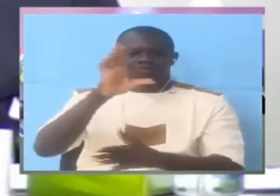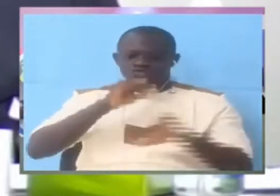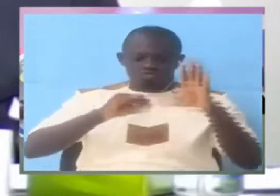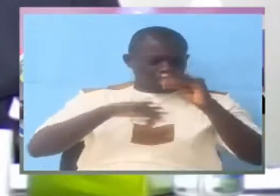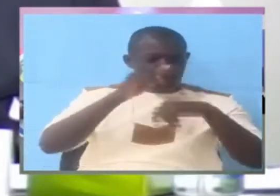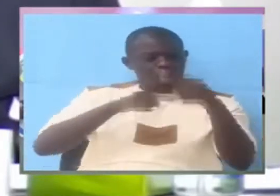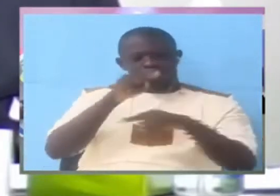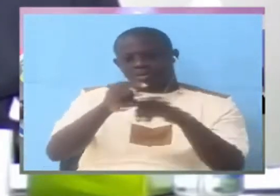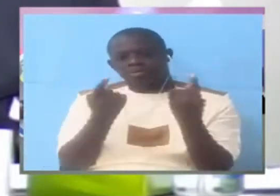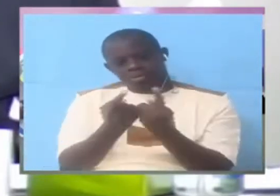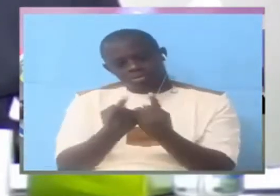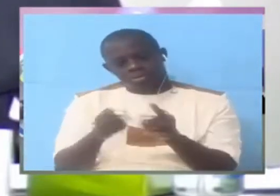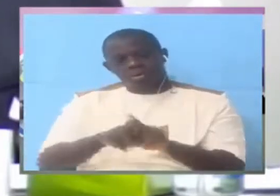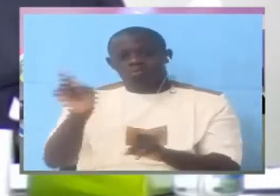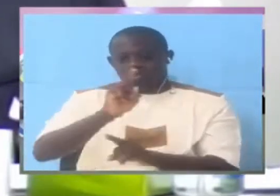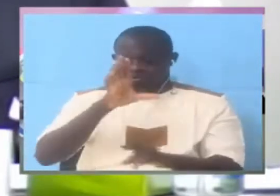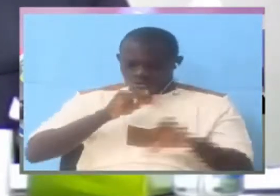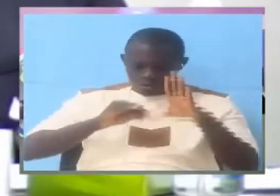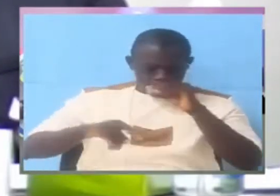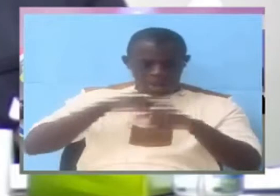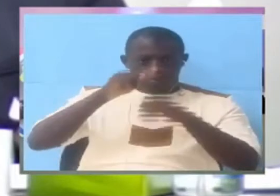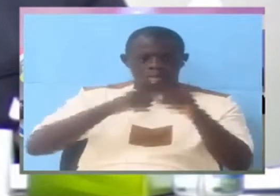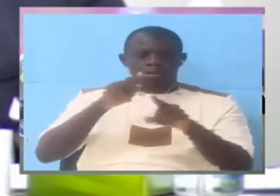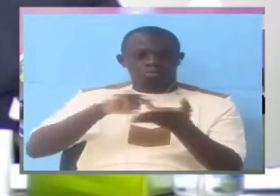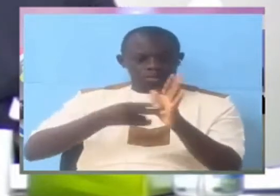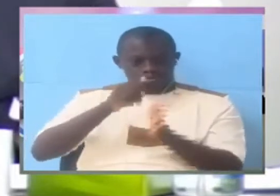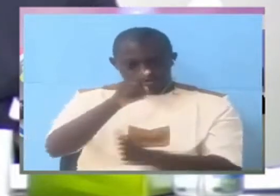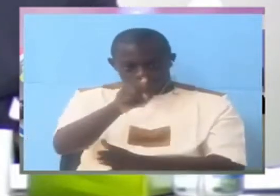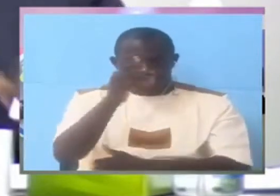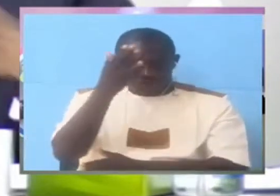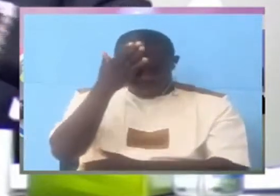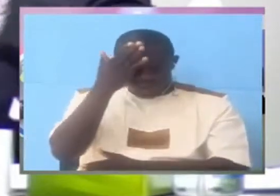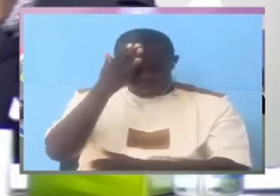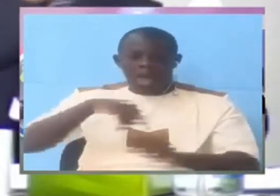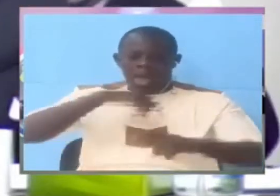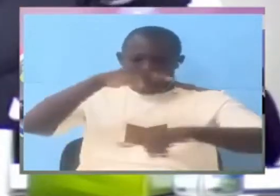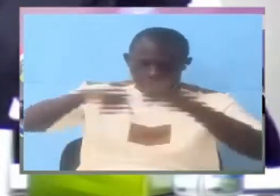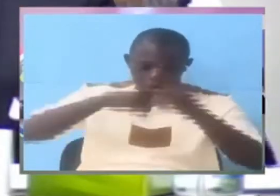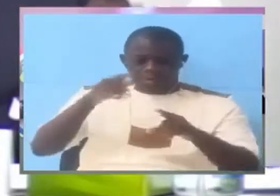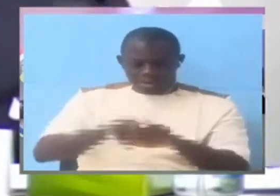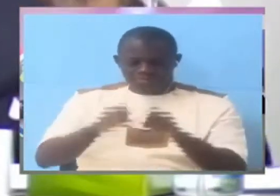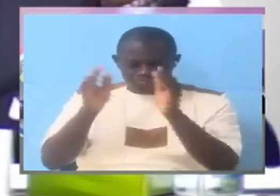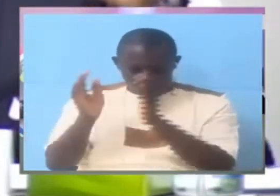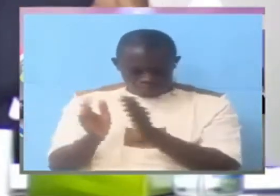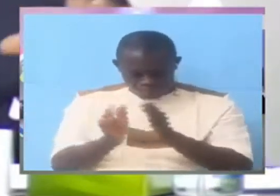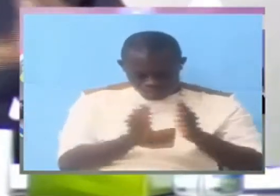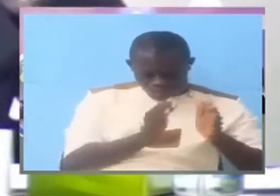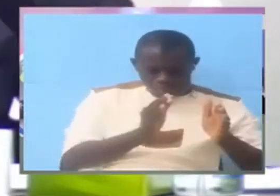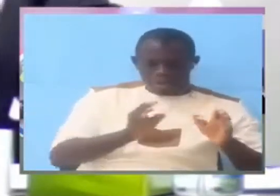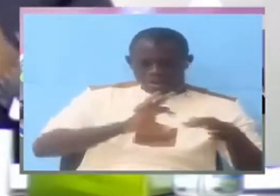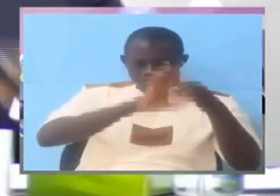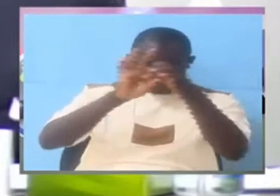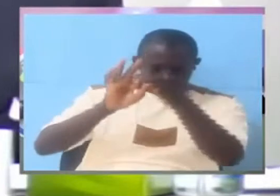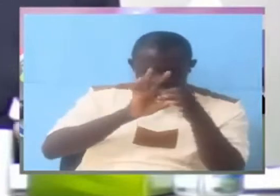What we are talking about is your knowledge of the organization, the organizational structure and the rules and